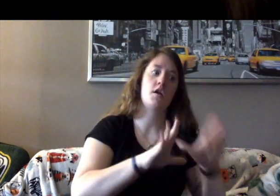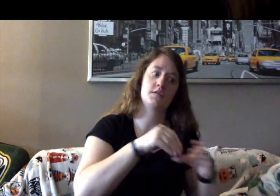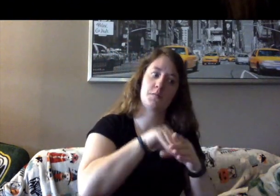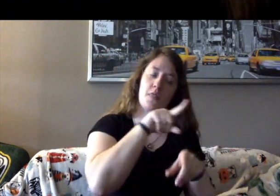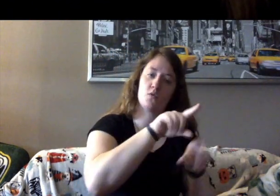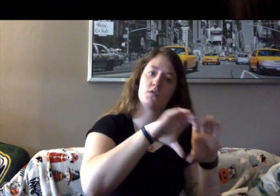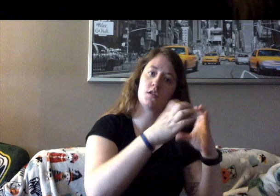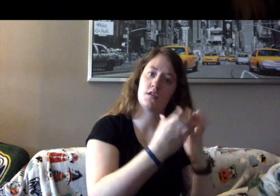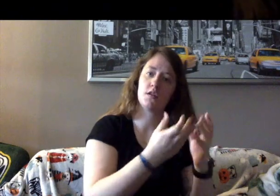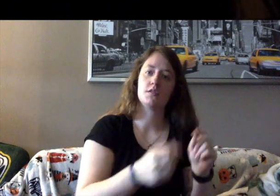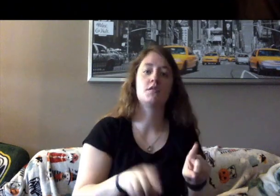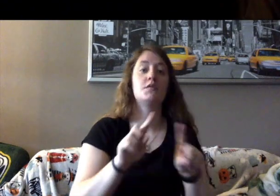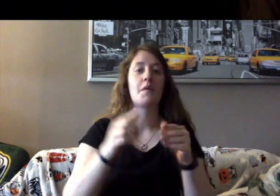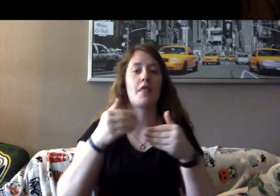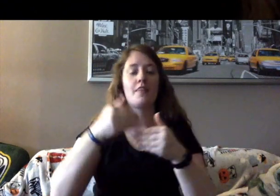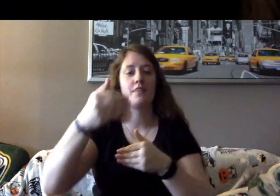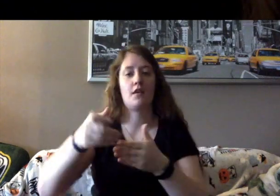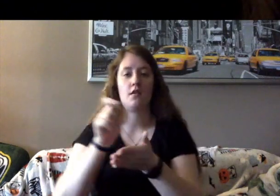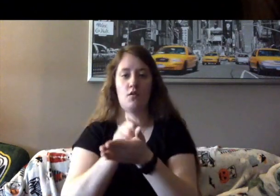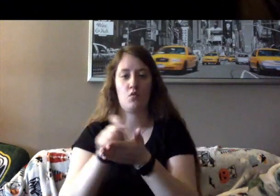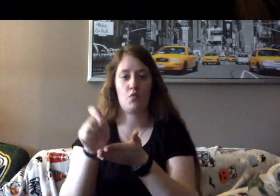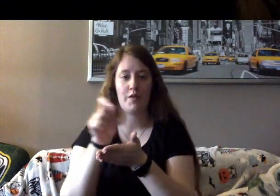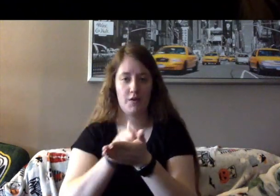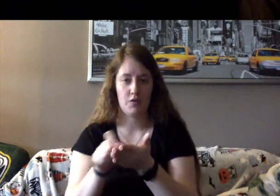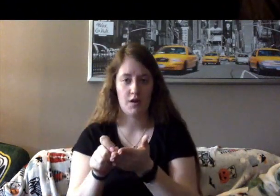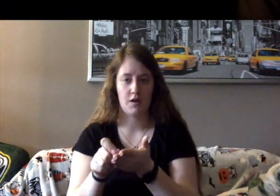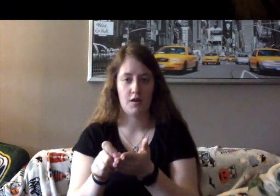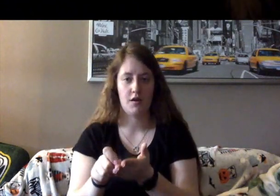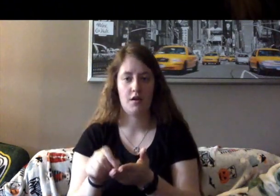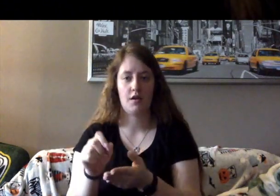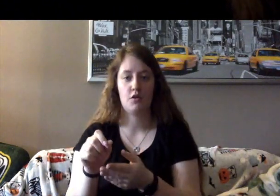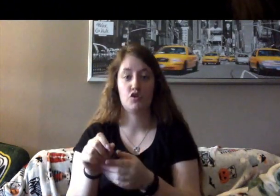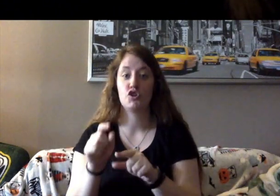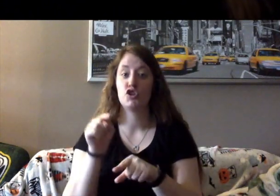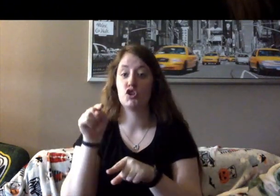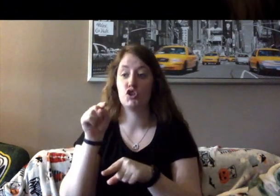handwriting. Ruth was left-handed.